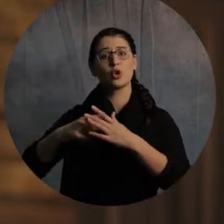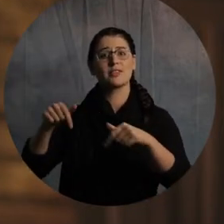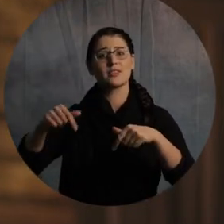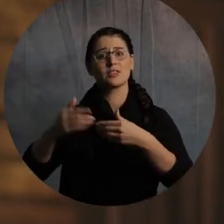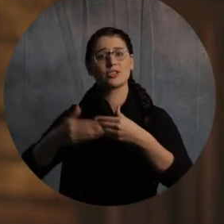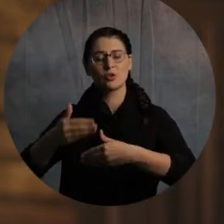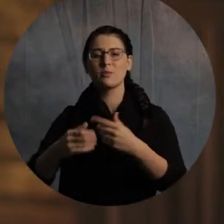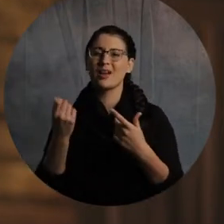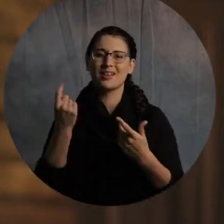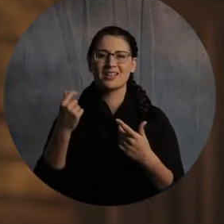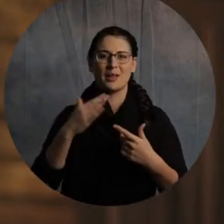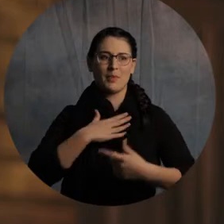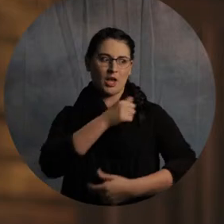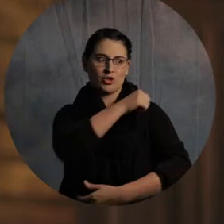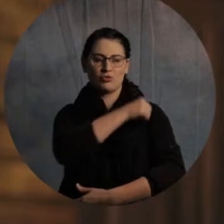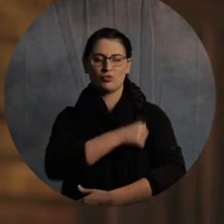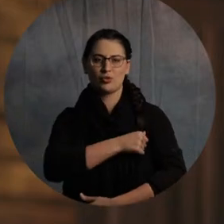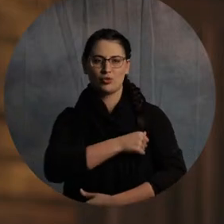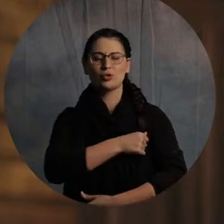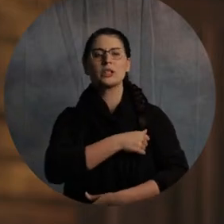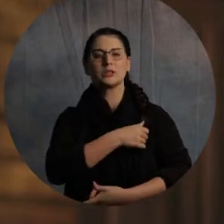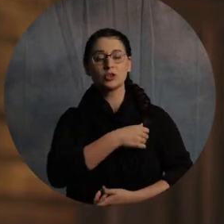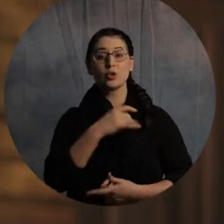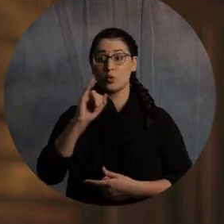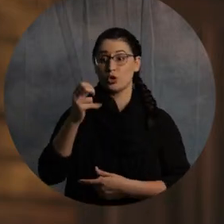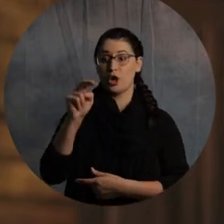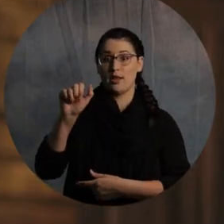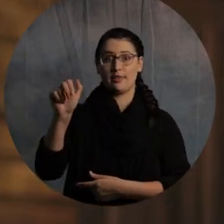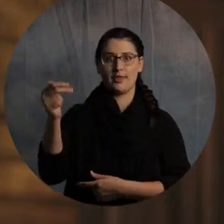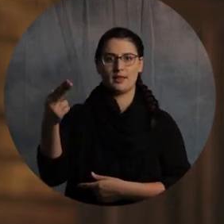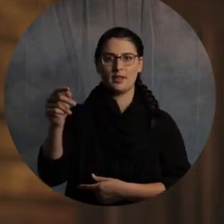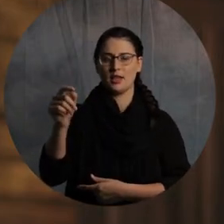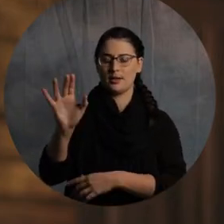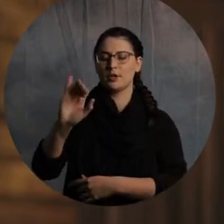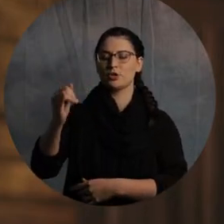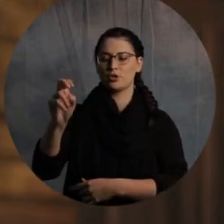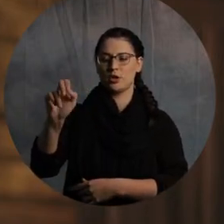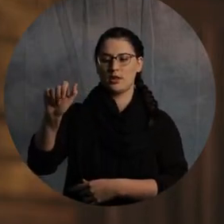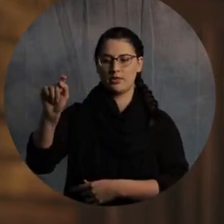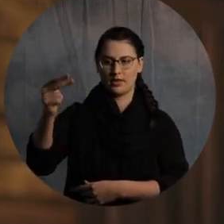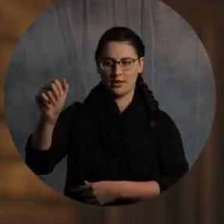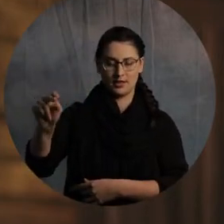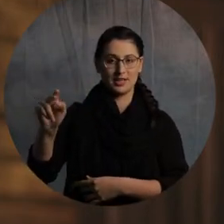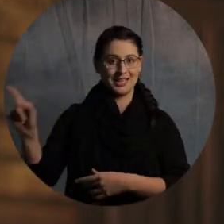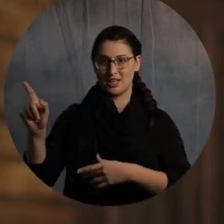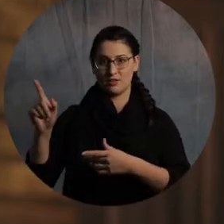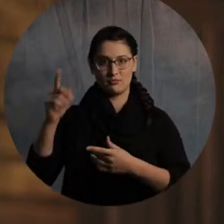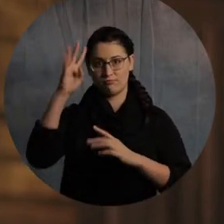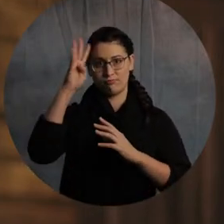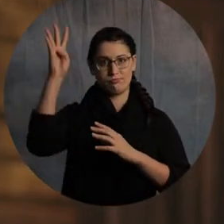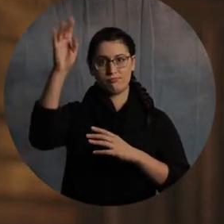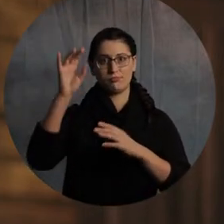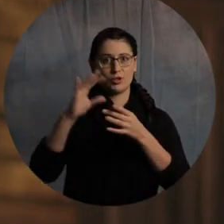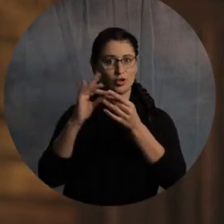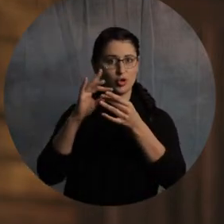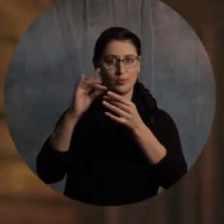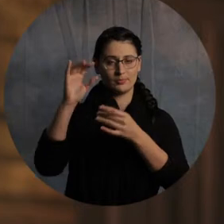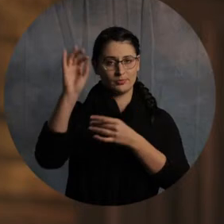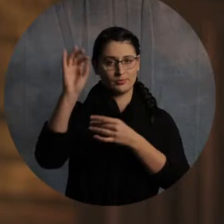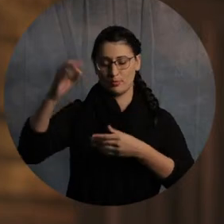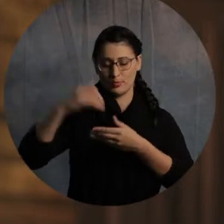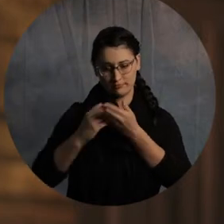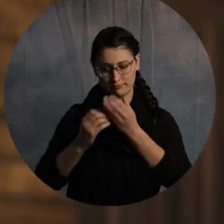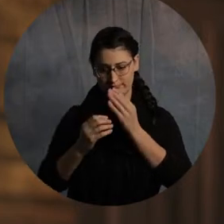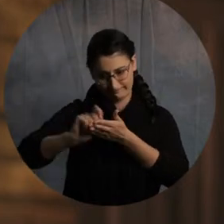But I had my shoulder operation. And so, Jonathan jumped in, grabbed my notes, made it his own sermon, literally had to do it in a matter of days, and did a